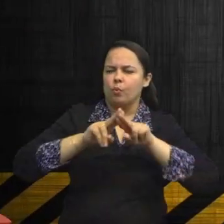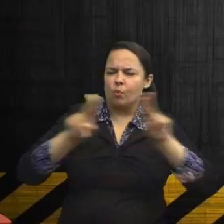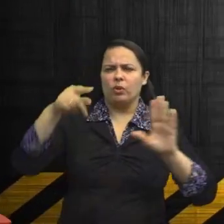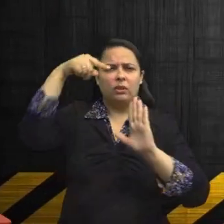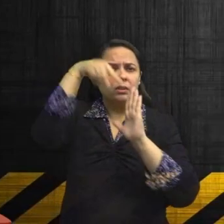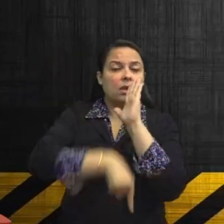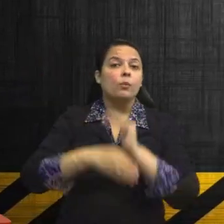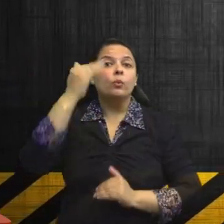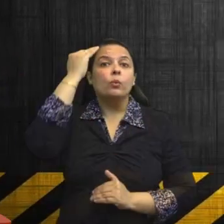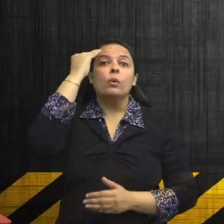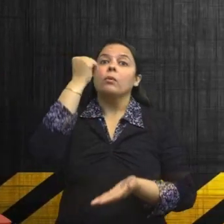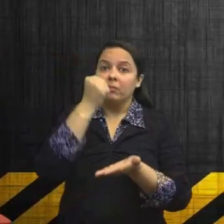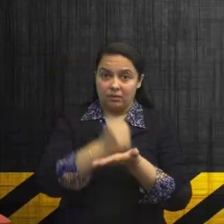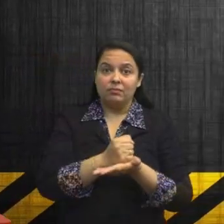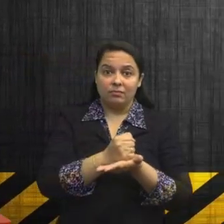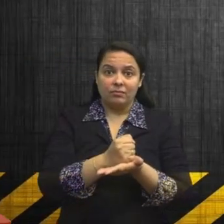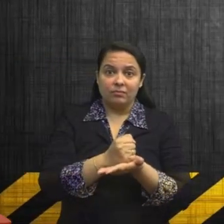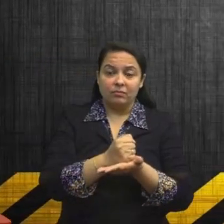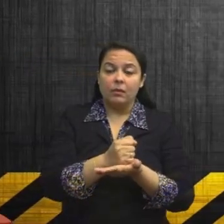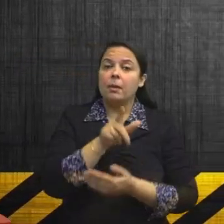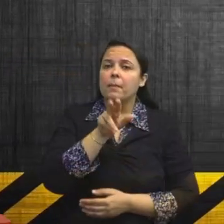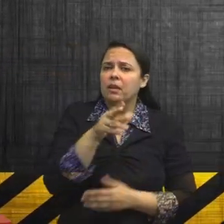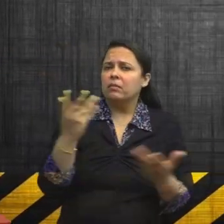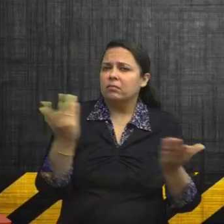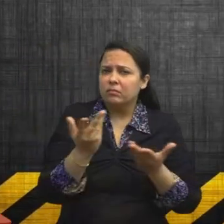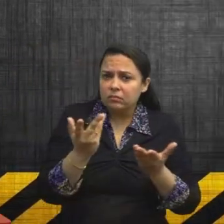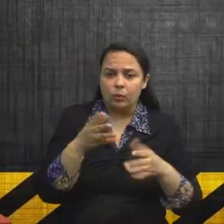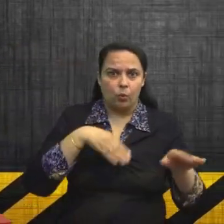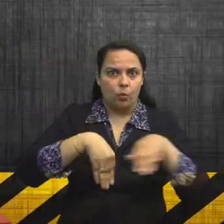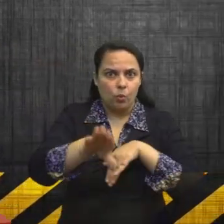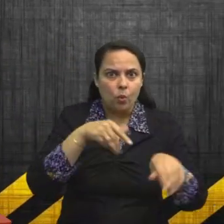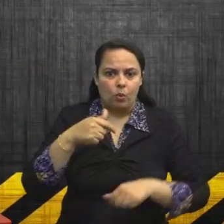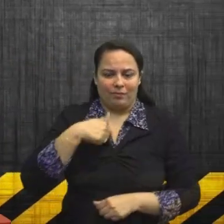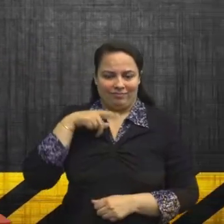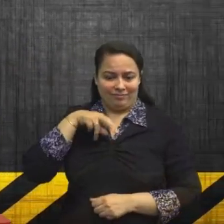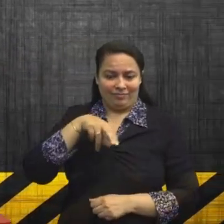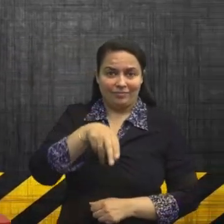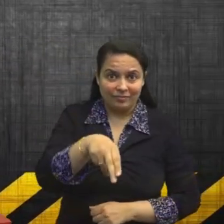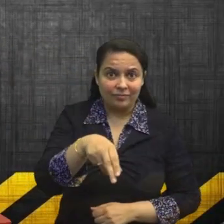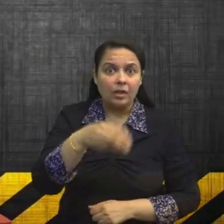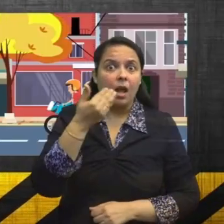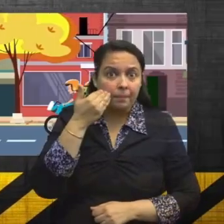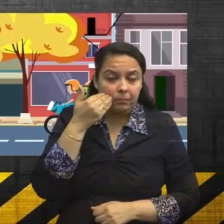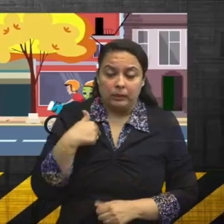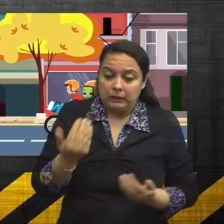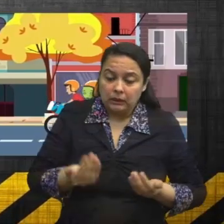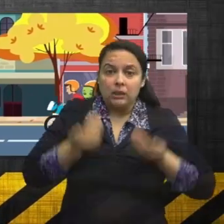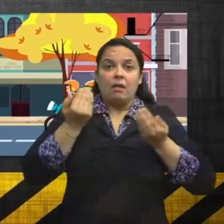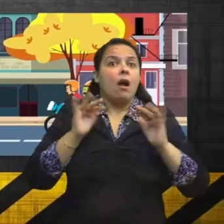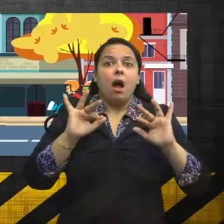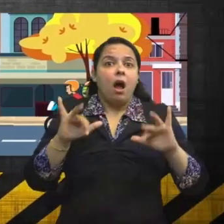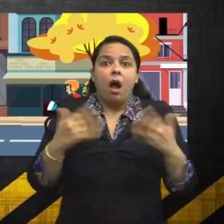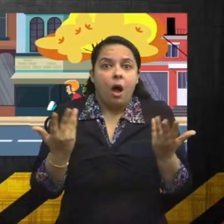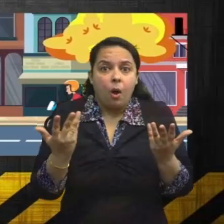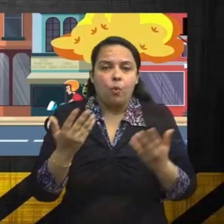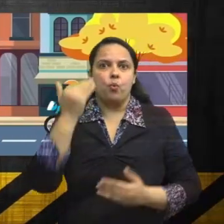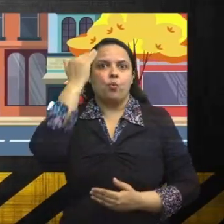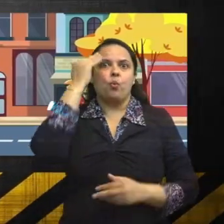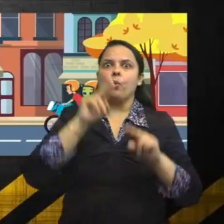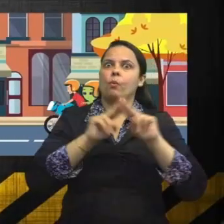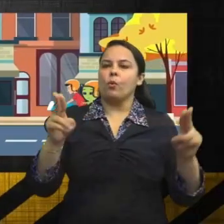Jojo learn the road safety rules? Now, you will be shown different scenes and situations